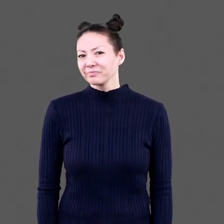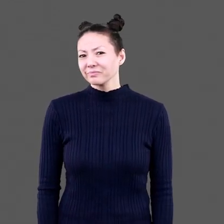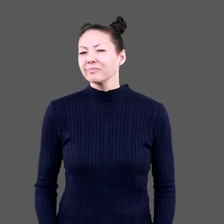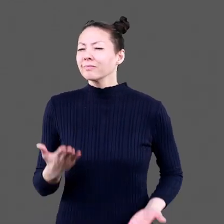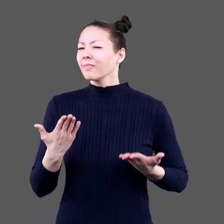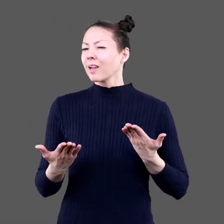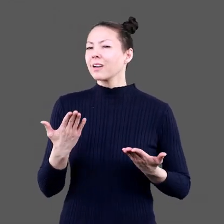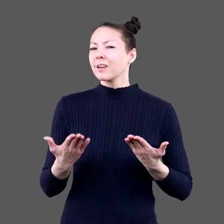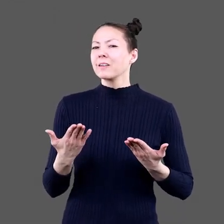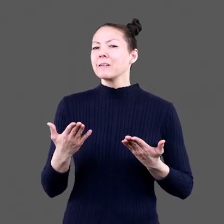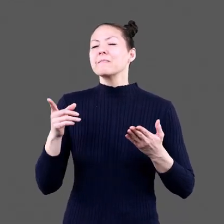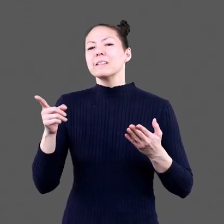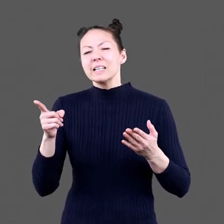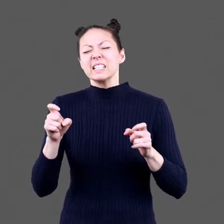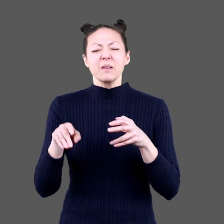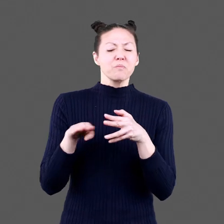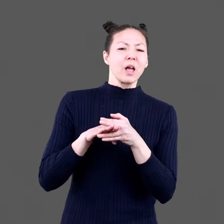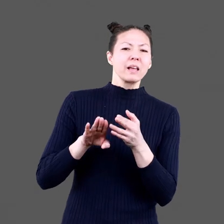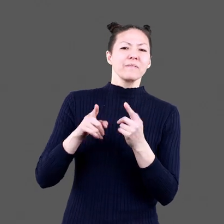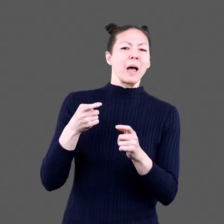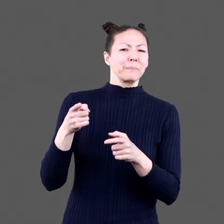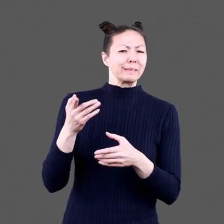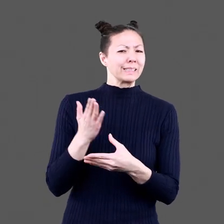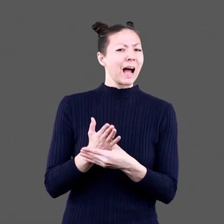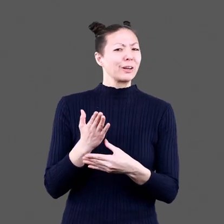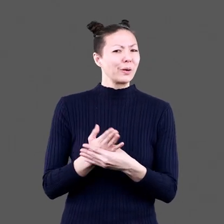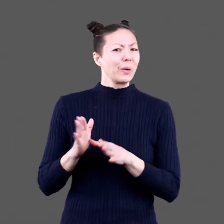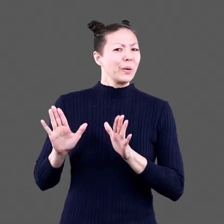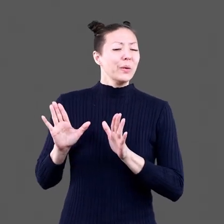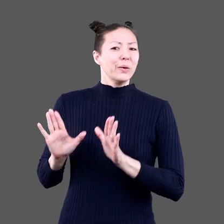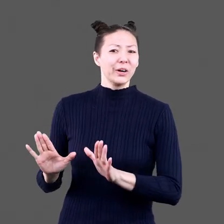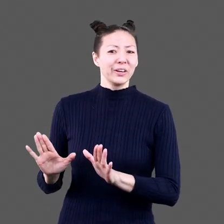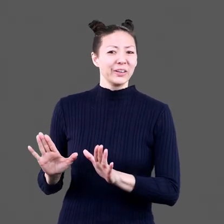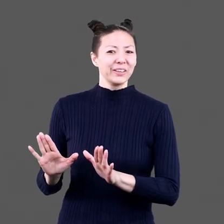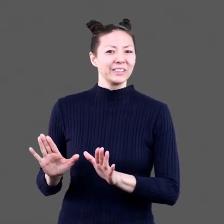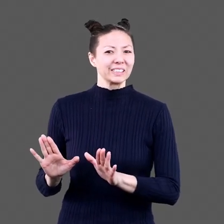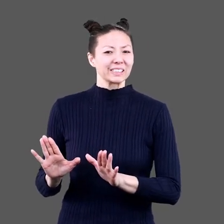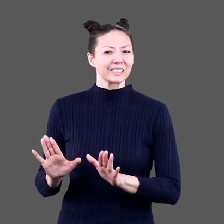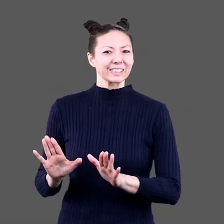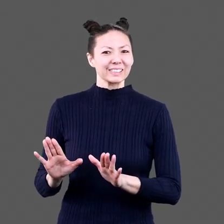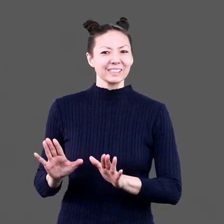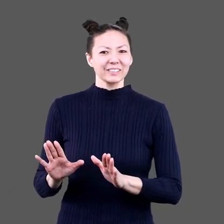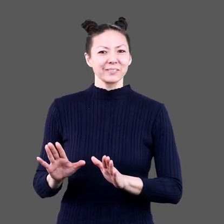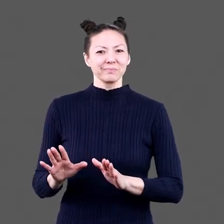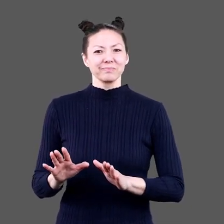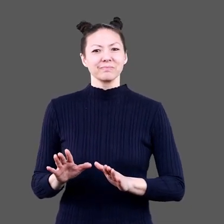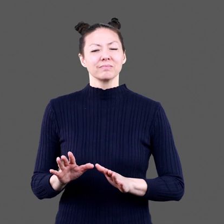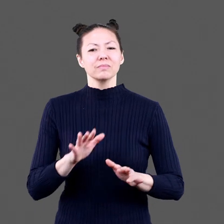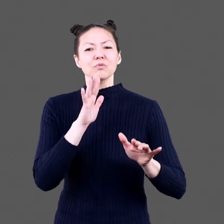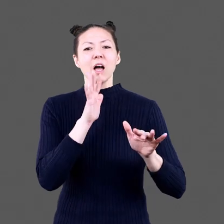wrecking it Maybe they're just in it for the taco breaks